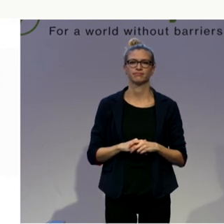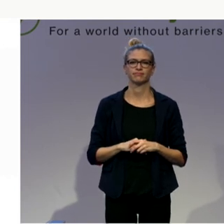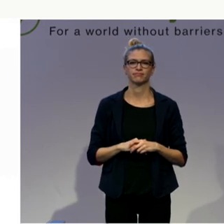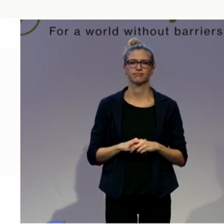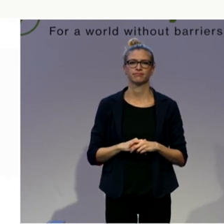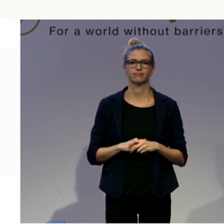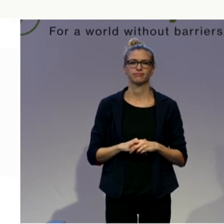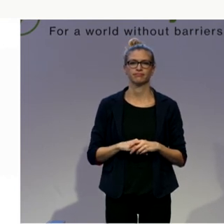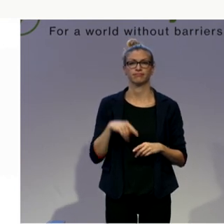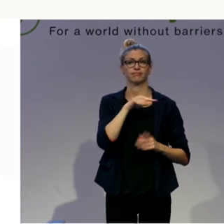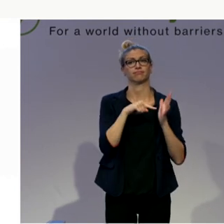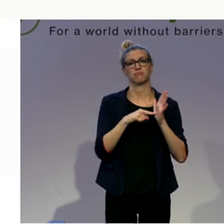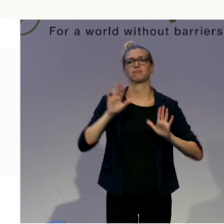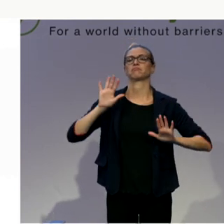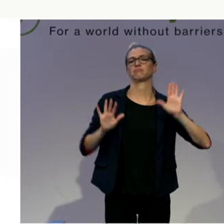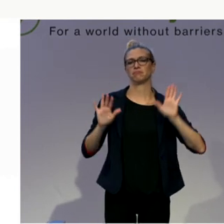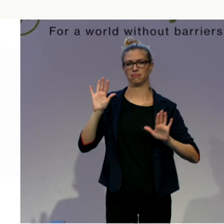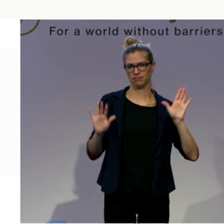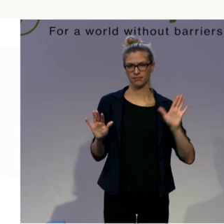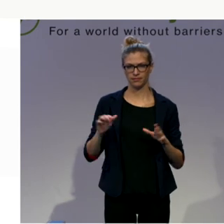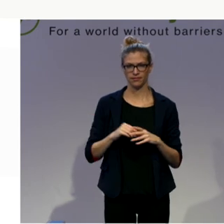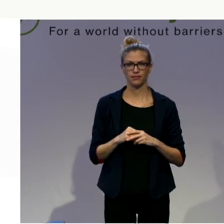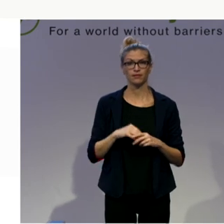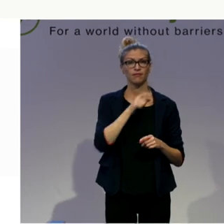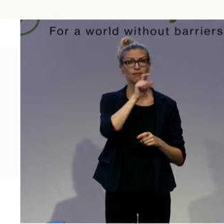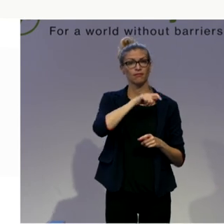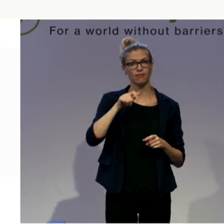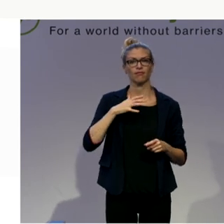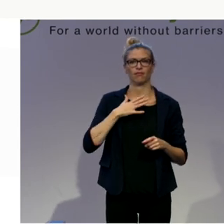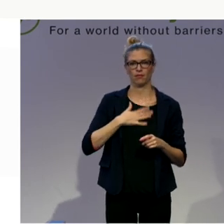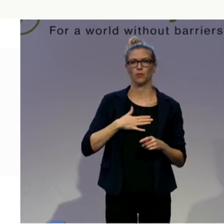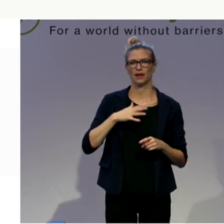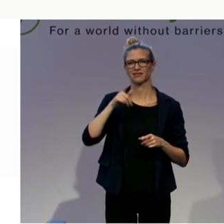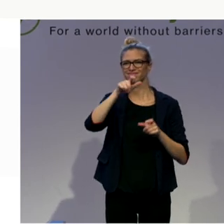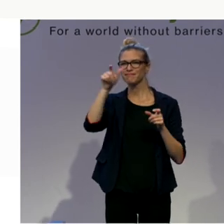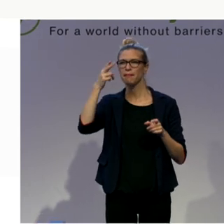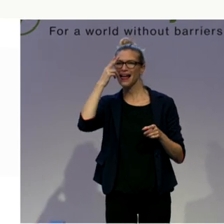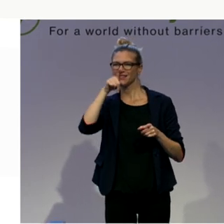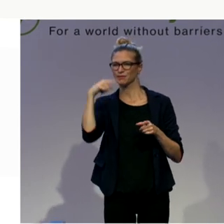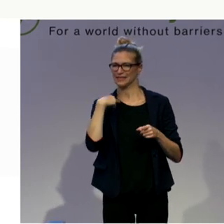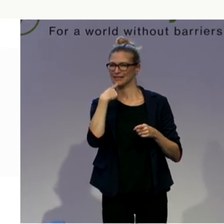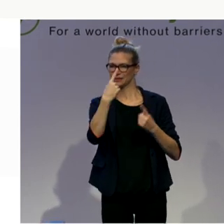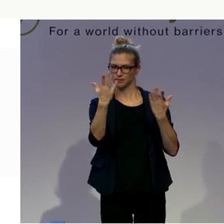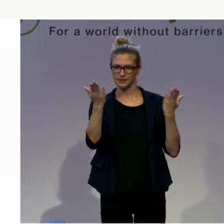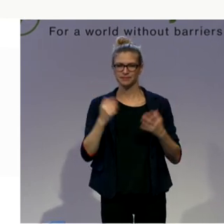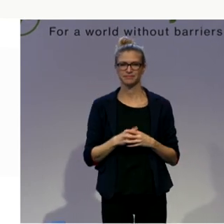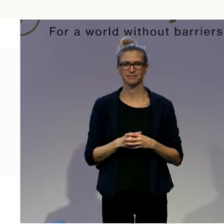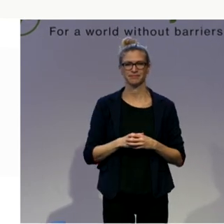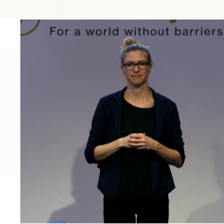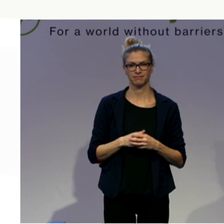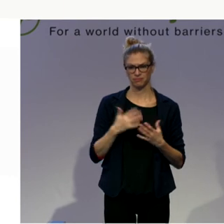an imagining on what is happening here on the stage. And the reason that this was chosen as a way for us to tell this story